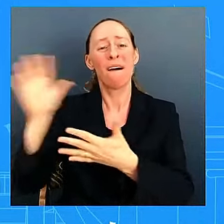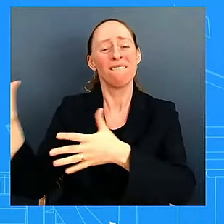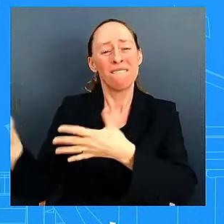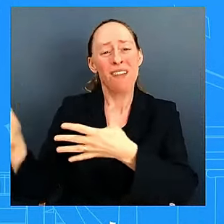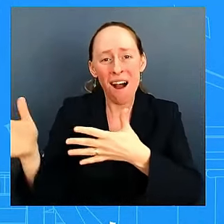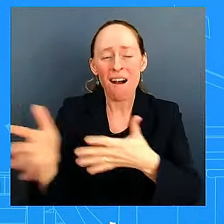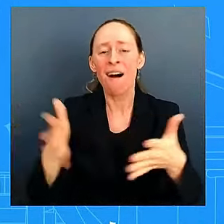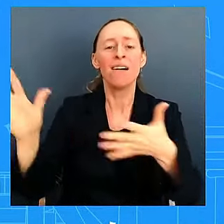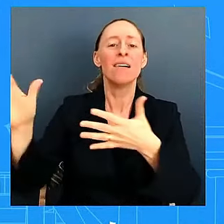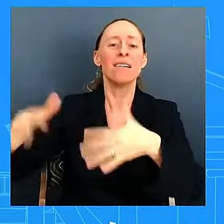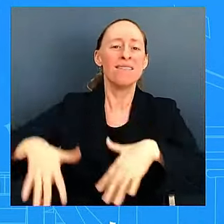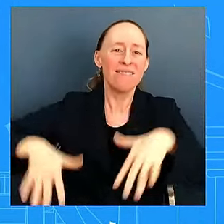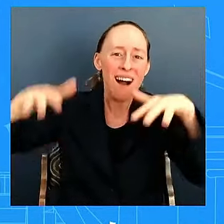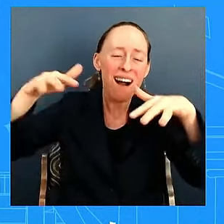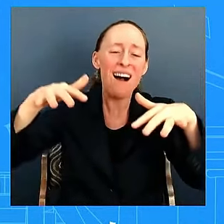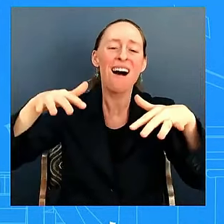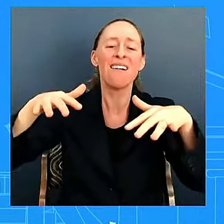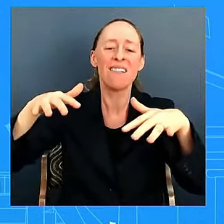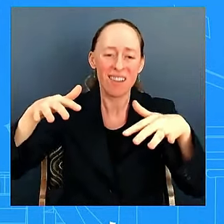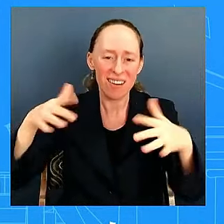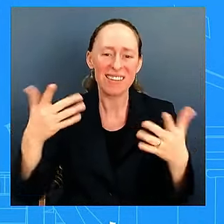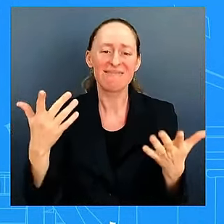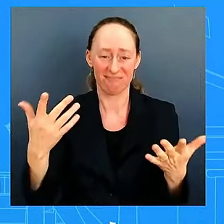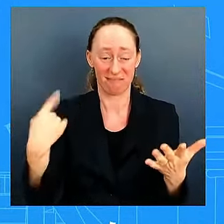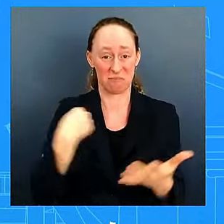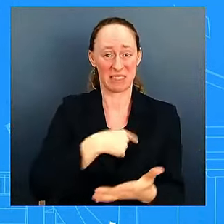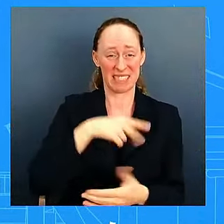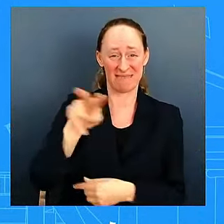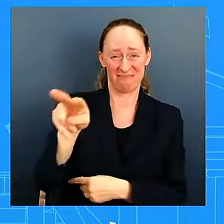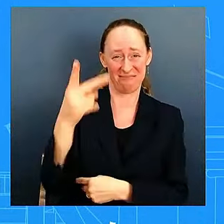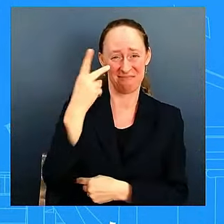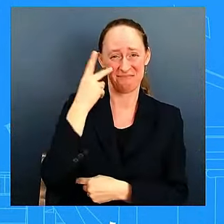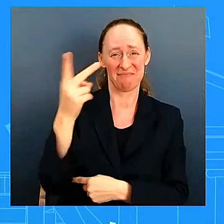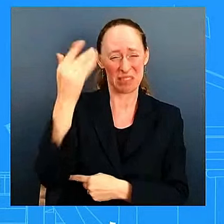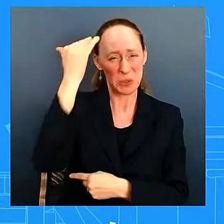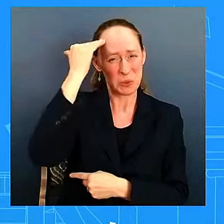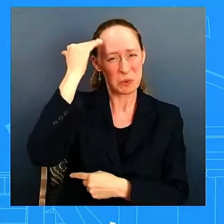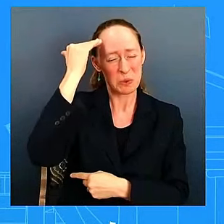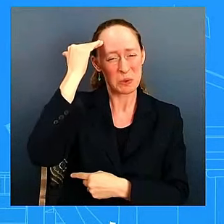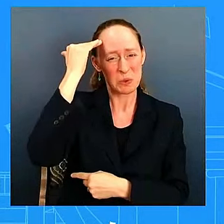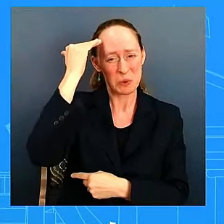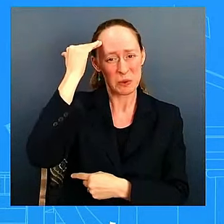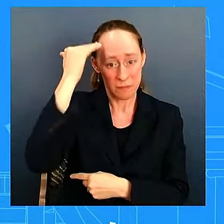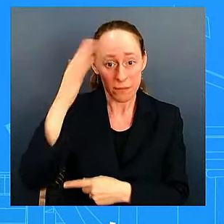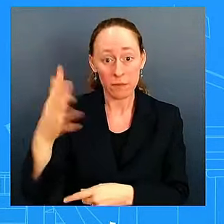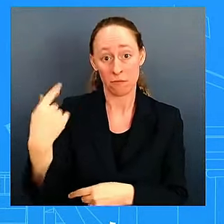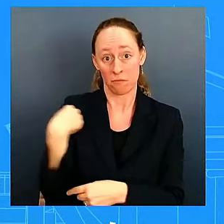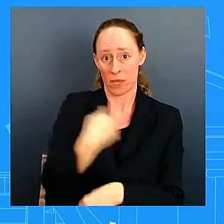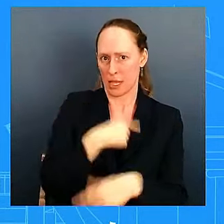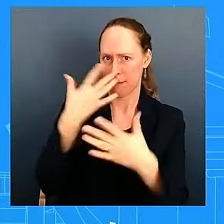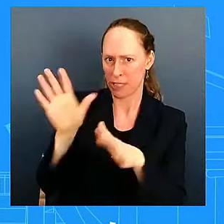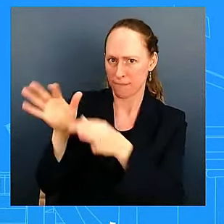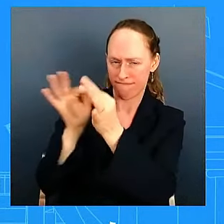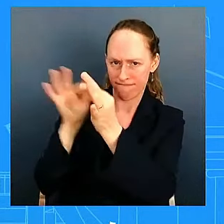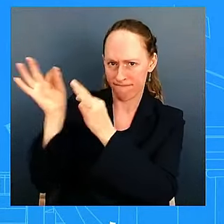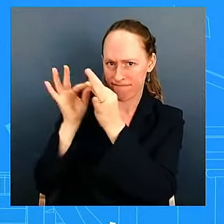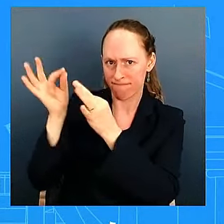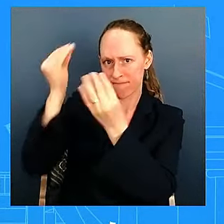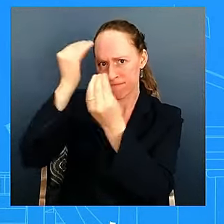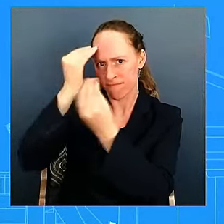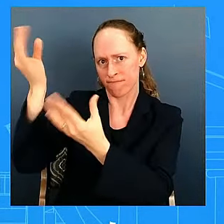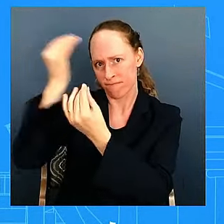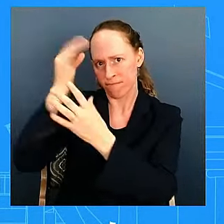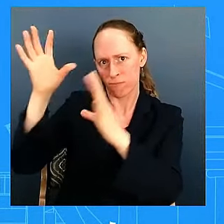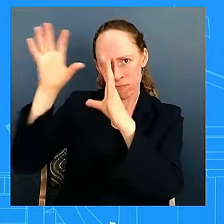in the direction of of the southeastern united states and we kept him apprised as we saw the evolution moving north through a